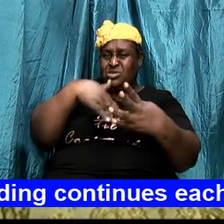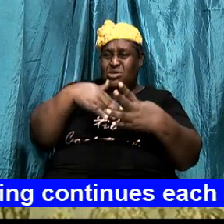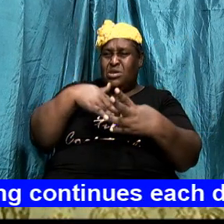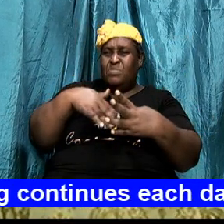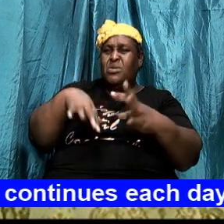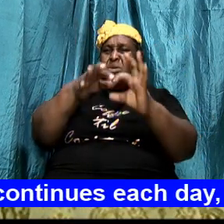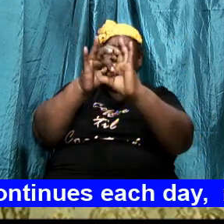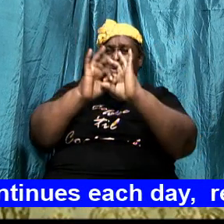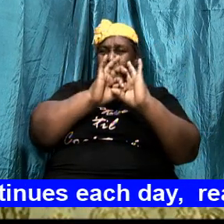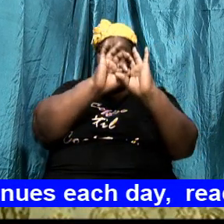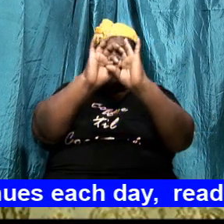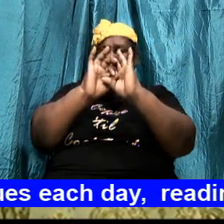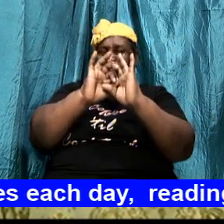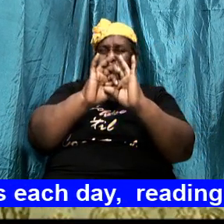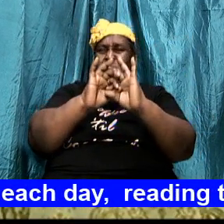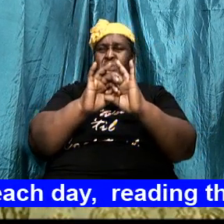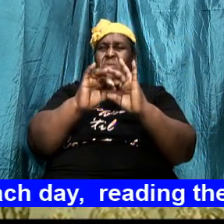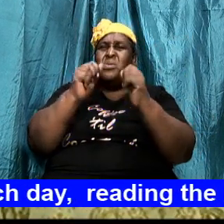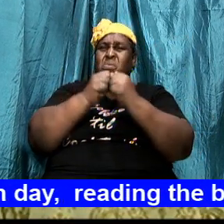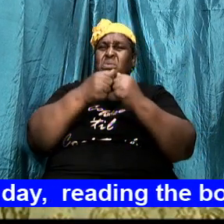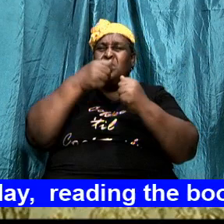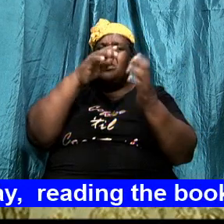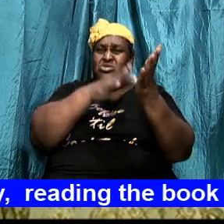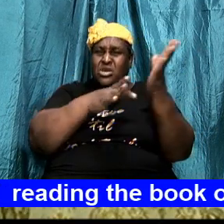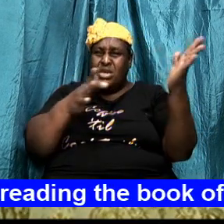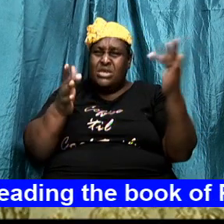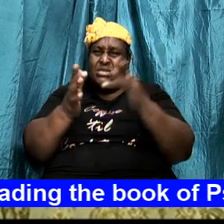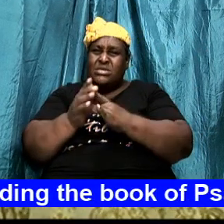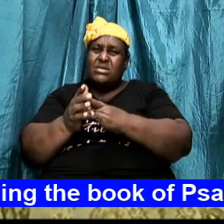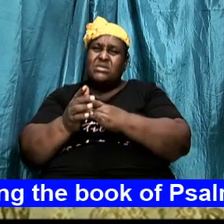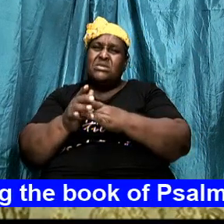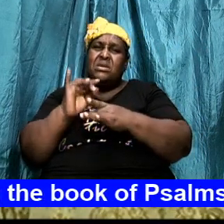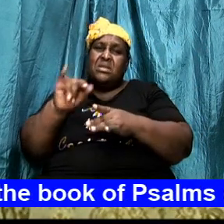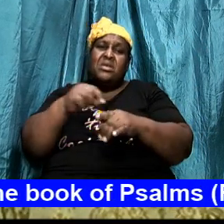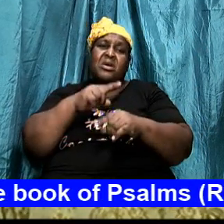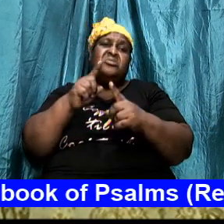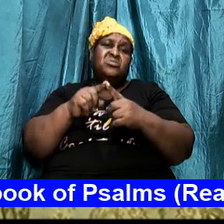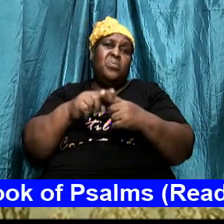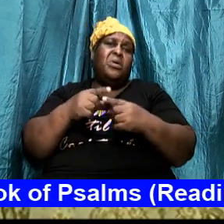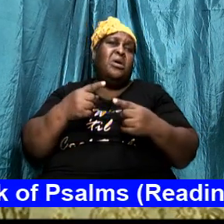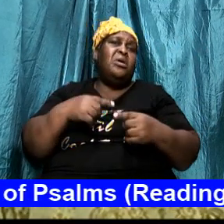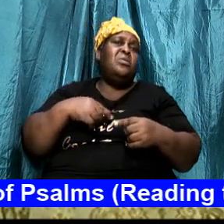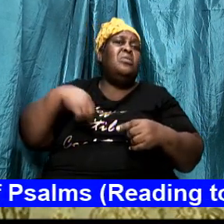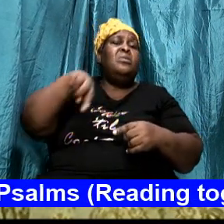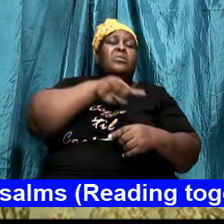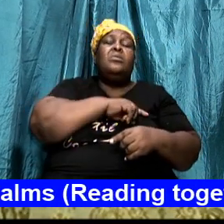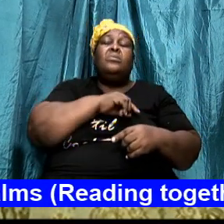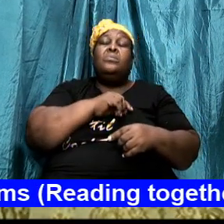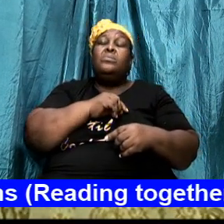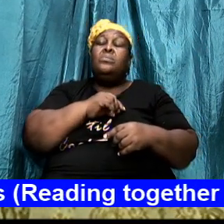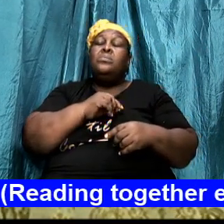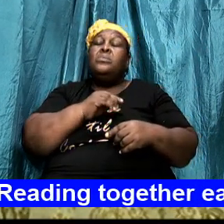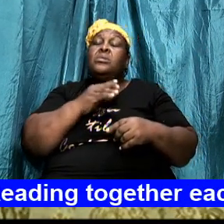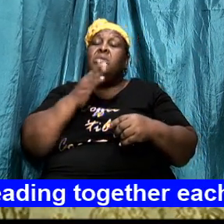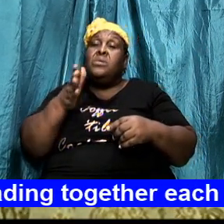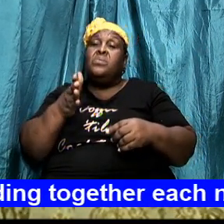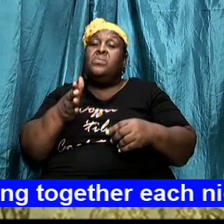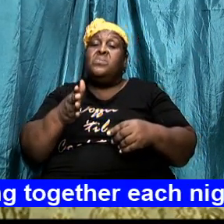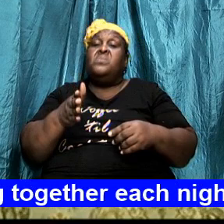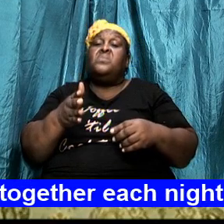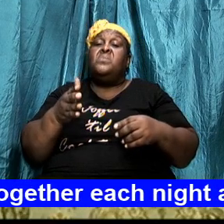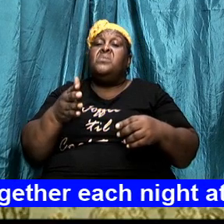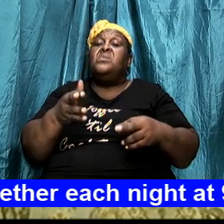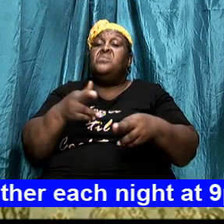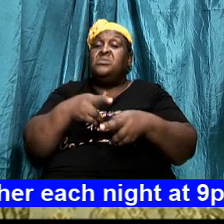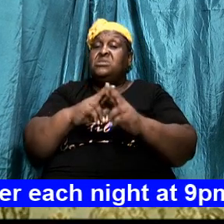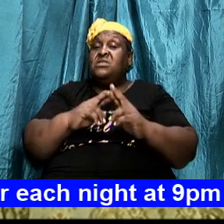with him, that is the time we will possess the power to overcome the adversary. Let